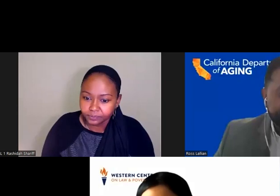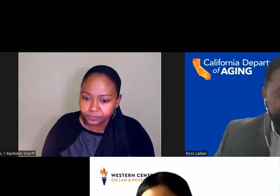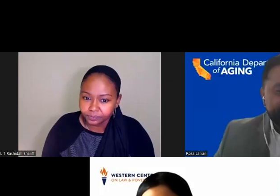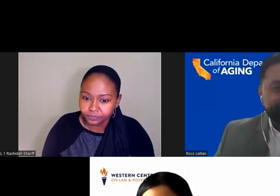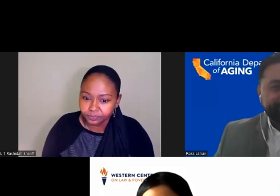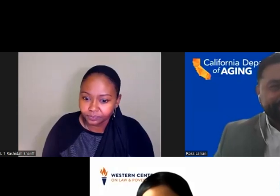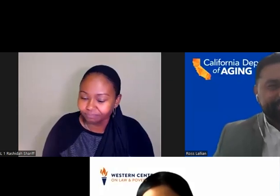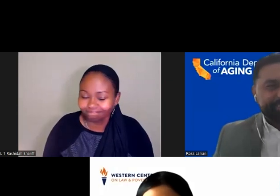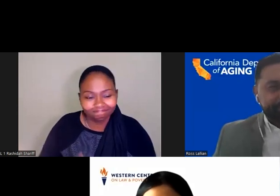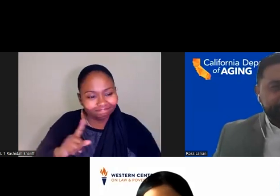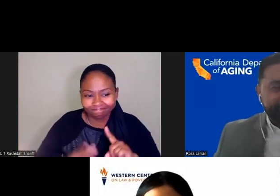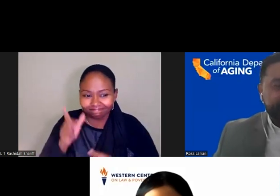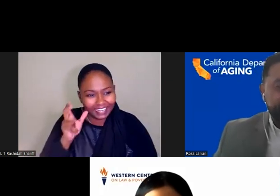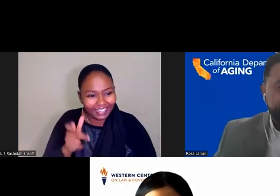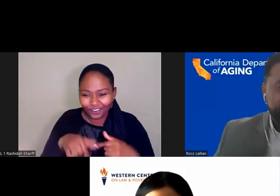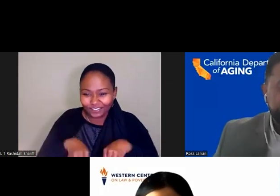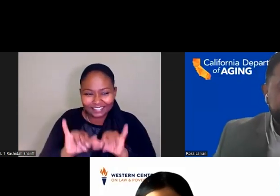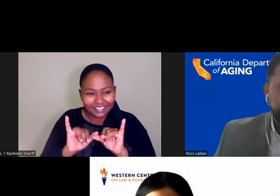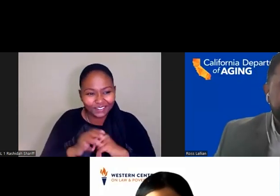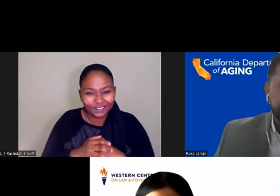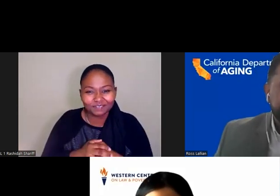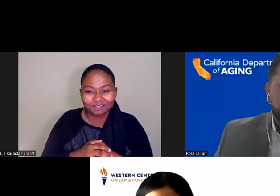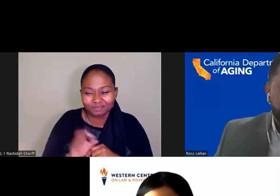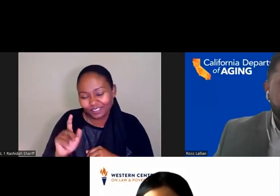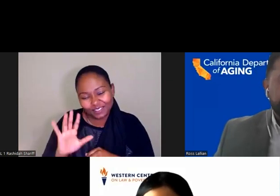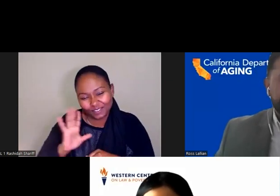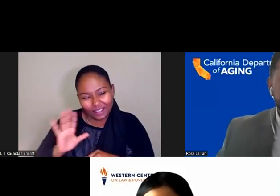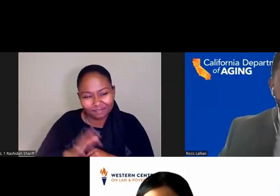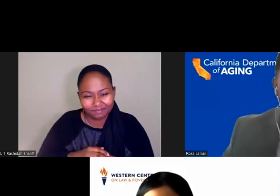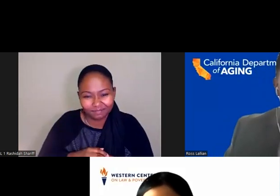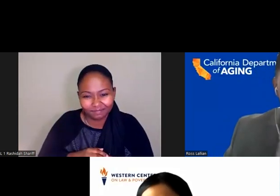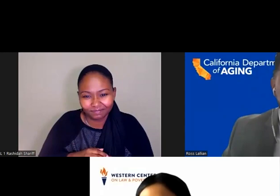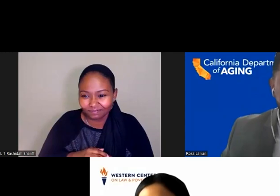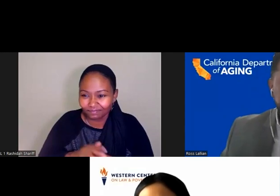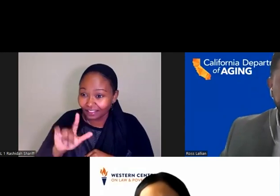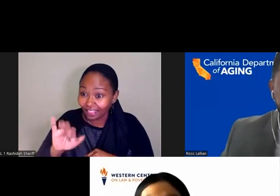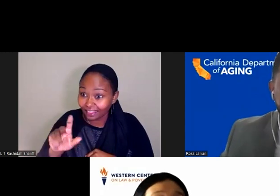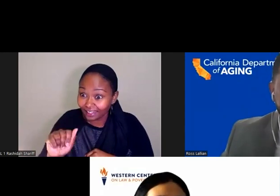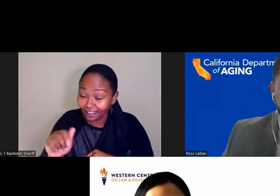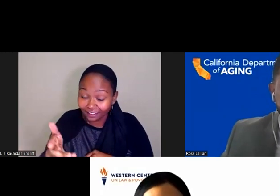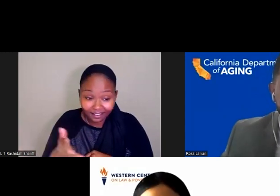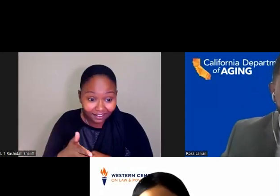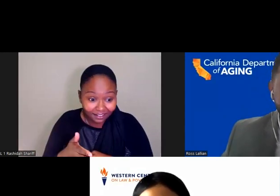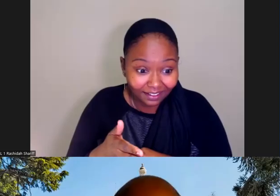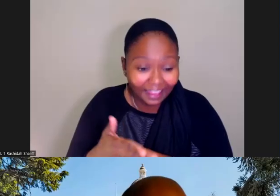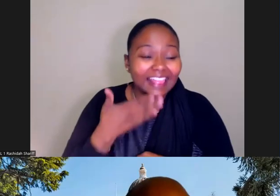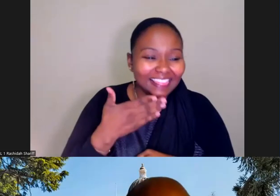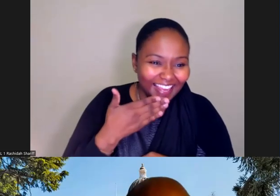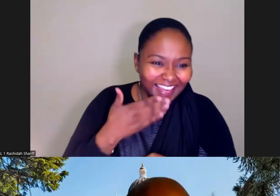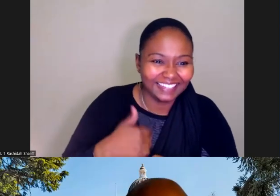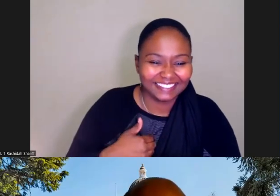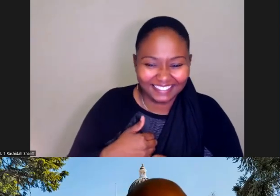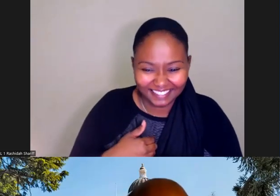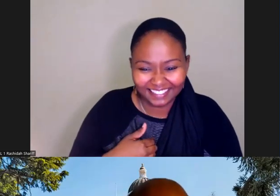Still can't hear you, unfortunately, so it's okay. Go ahead, Linda. Let's see your hand up. Thanks, and I just want to